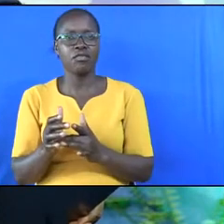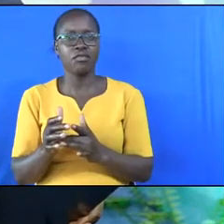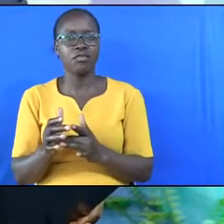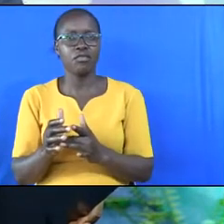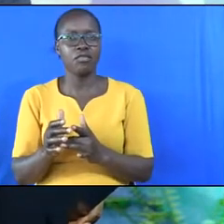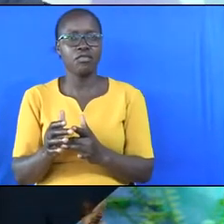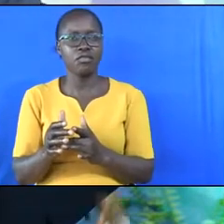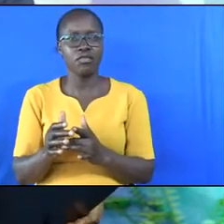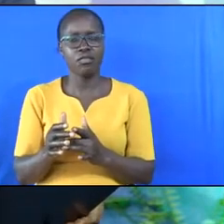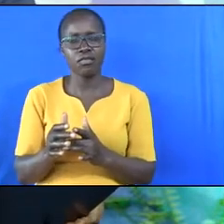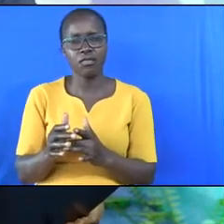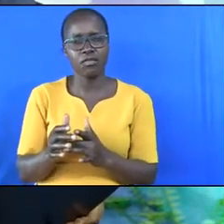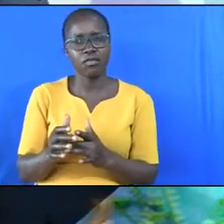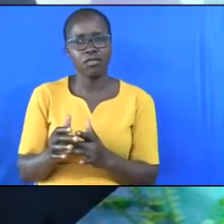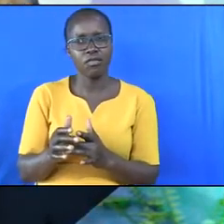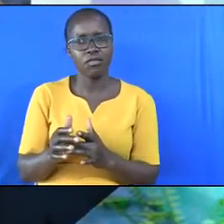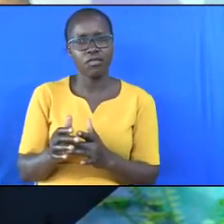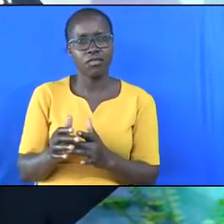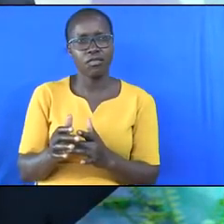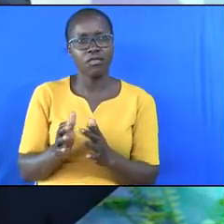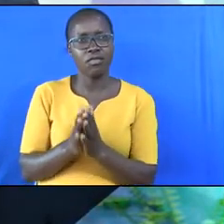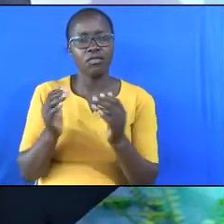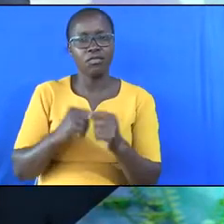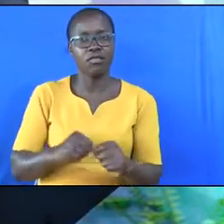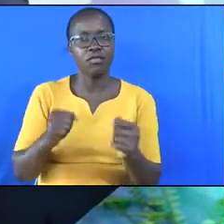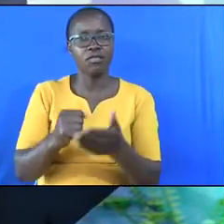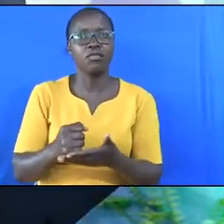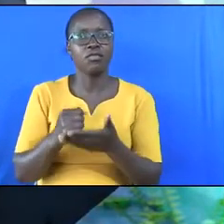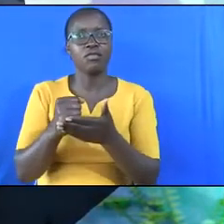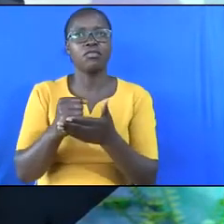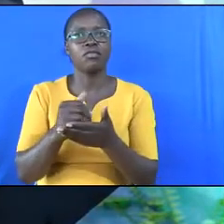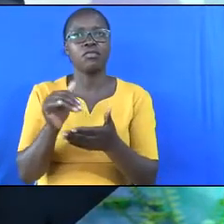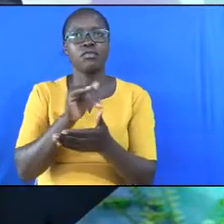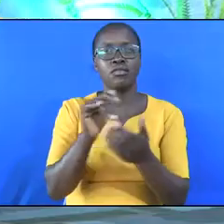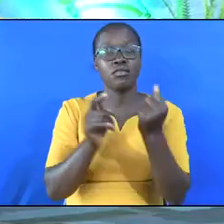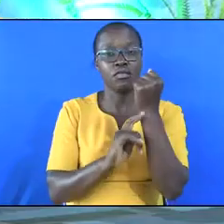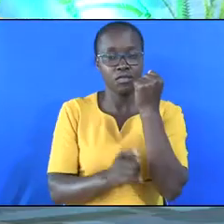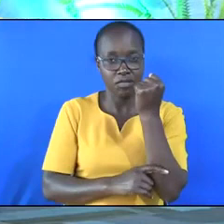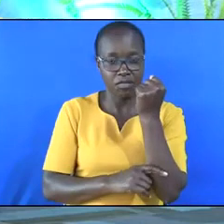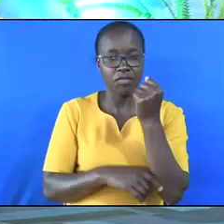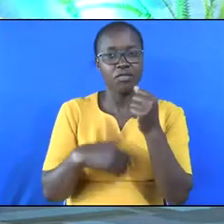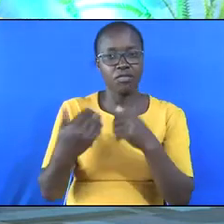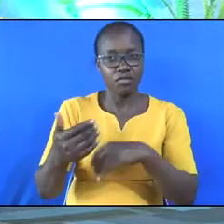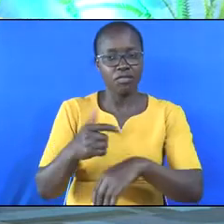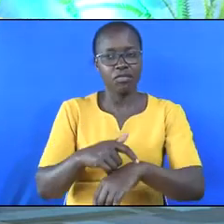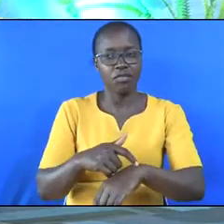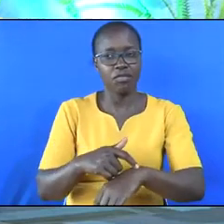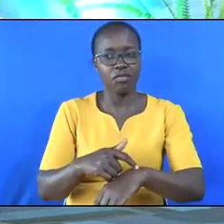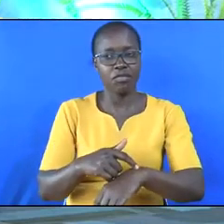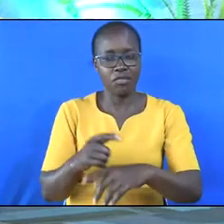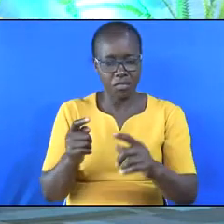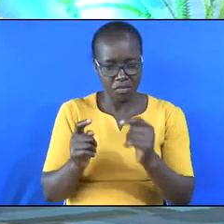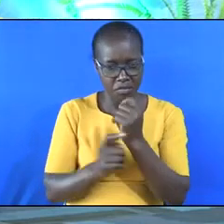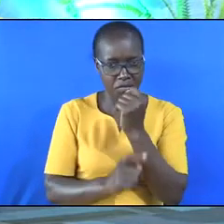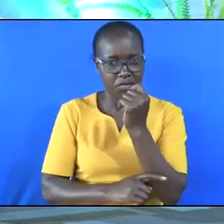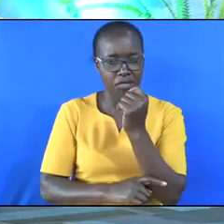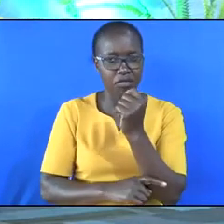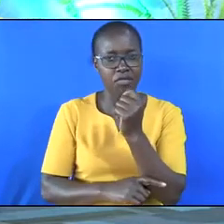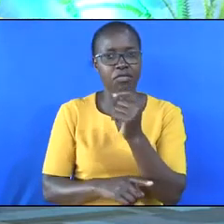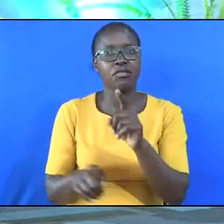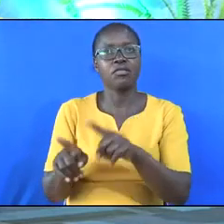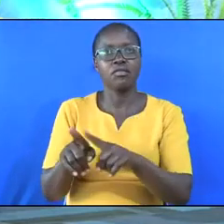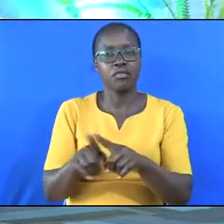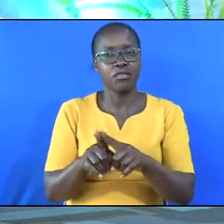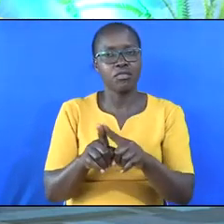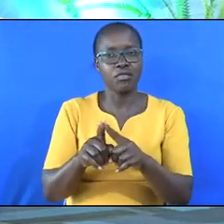when he was tempted and is able to help those who are being tempted now. He was tempted and he became